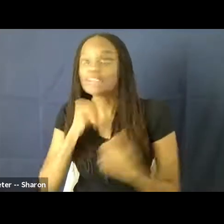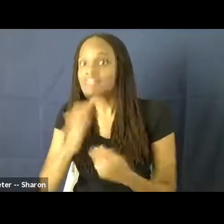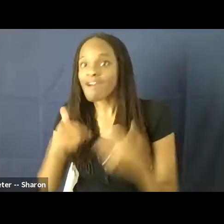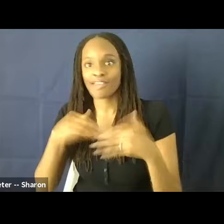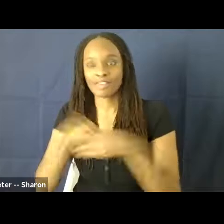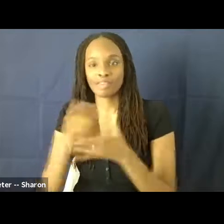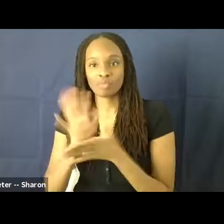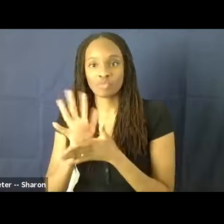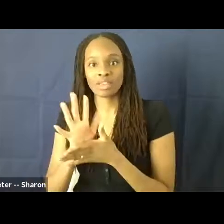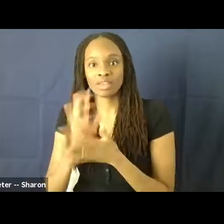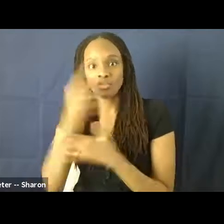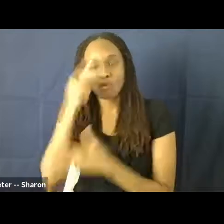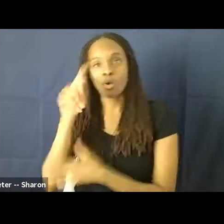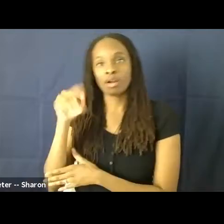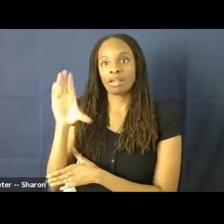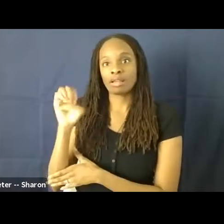censorship.